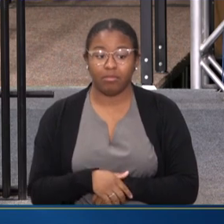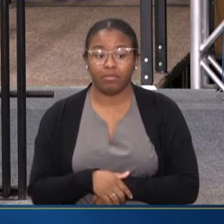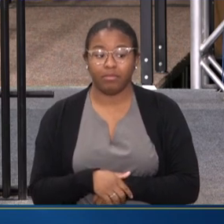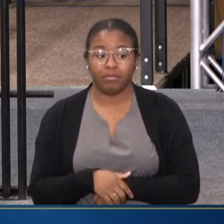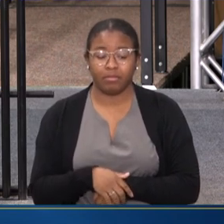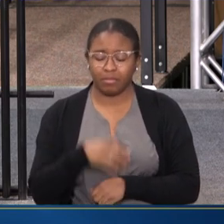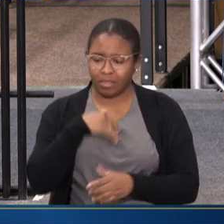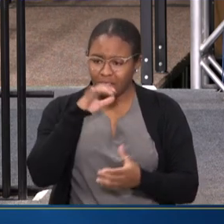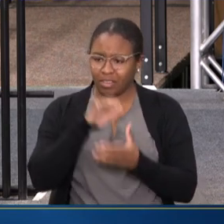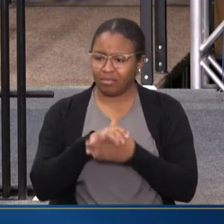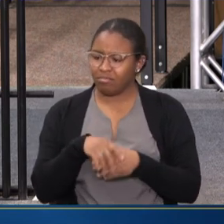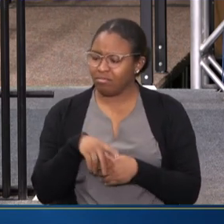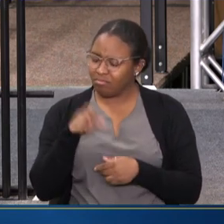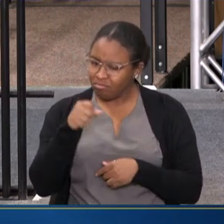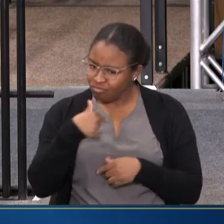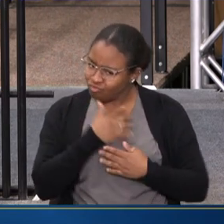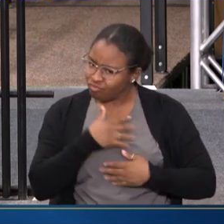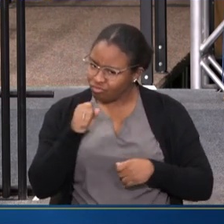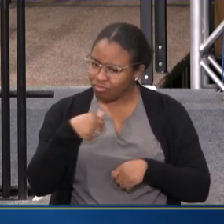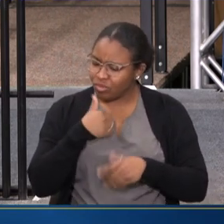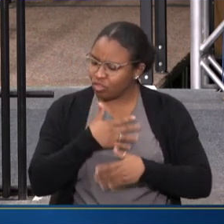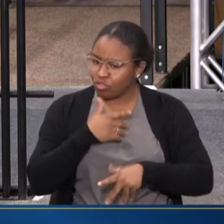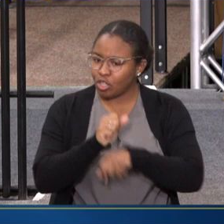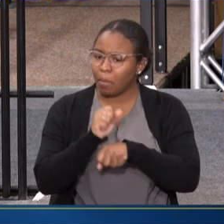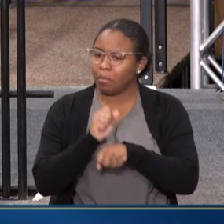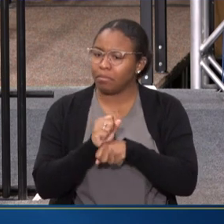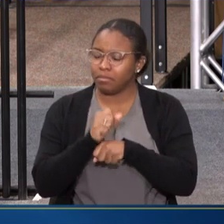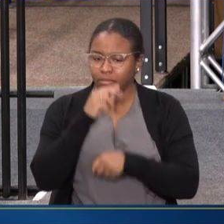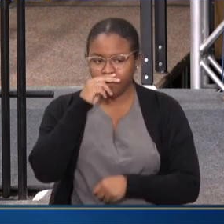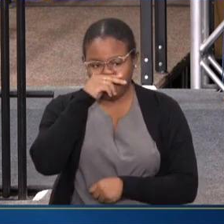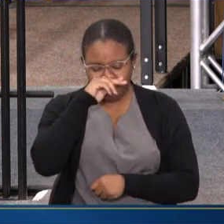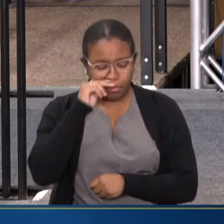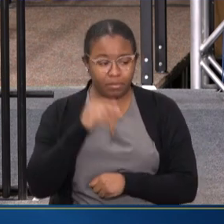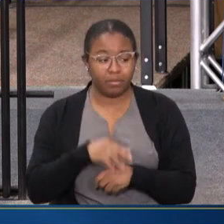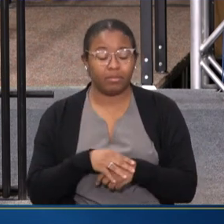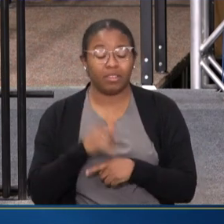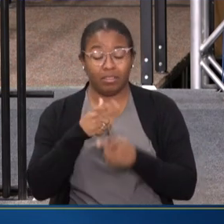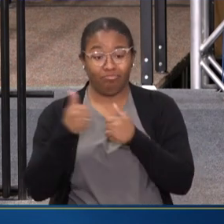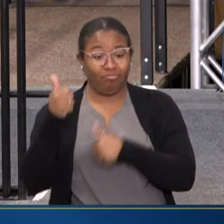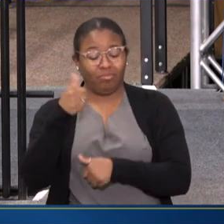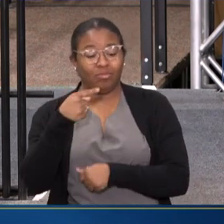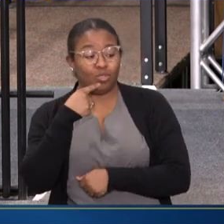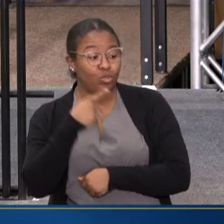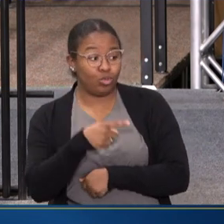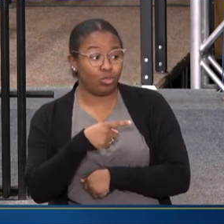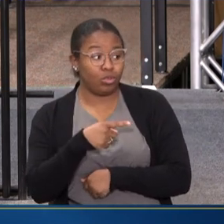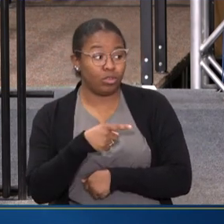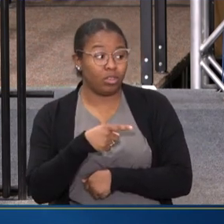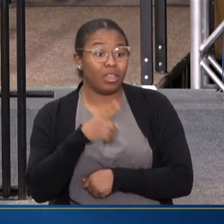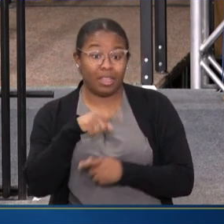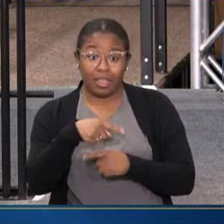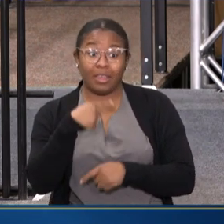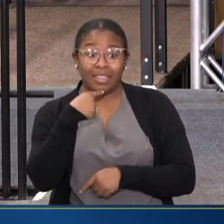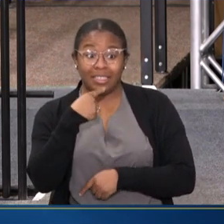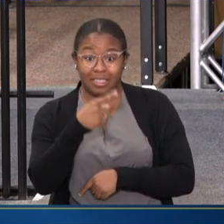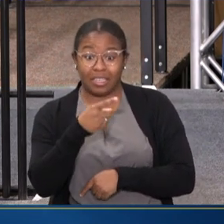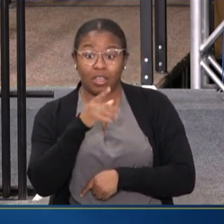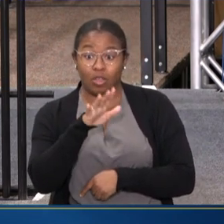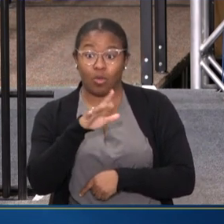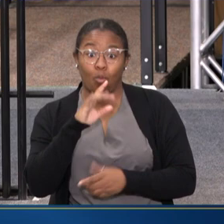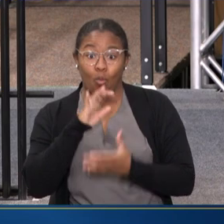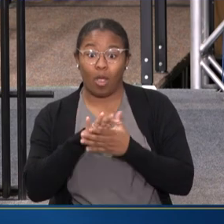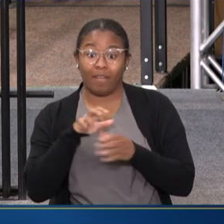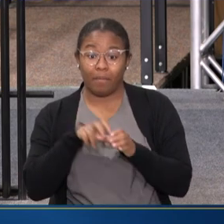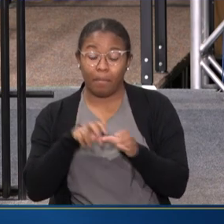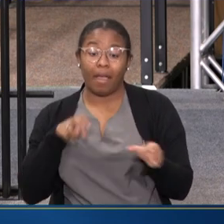MY HUSBAND SHARED HE DID, AND WAS THEN TOLD, THEN YOU BETTER GET YOUR WIFE TO BACK OFF.